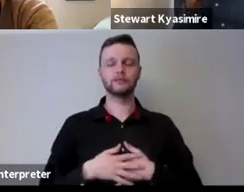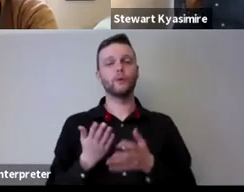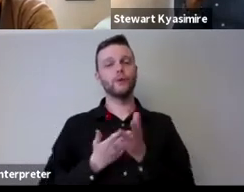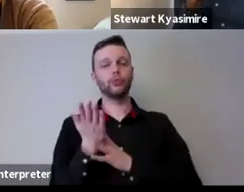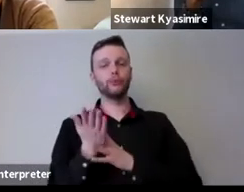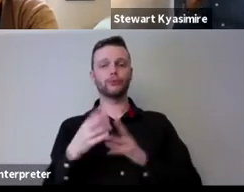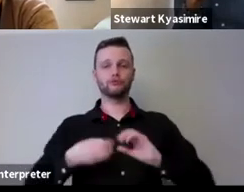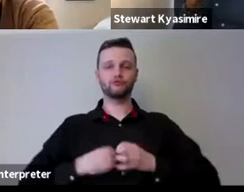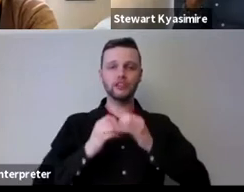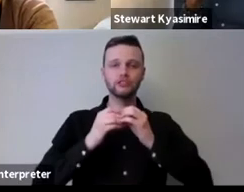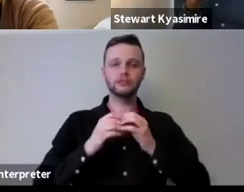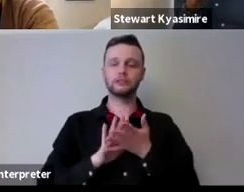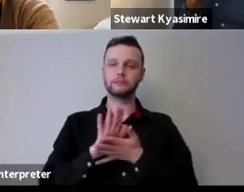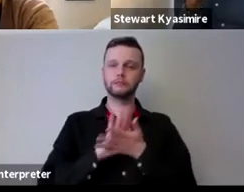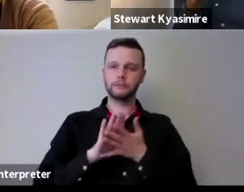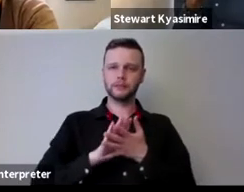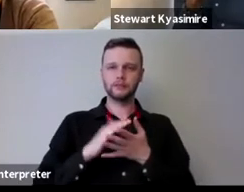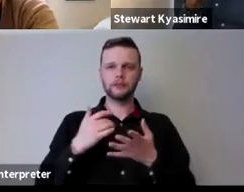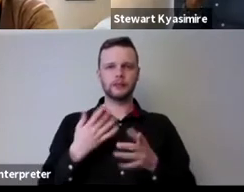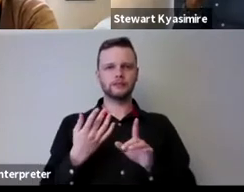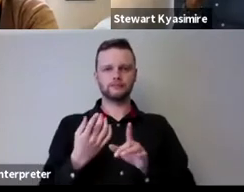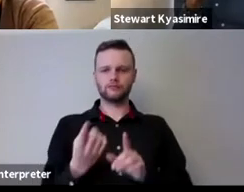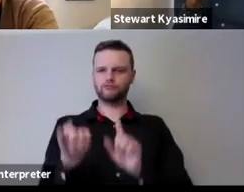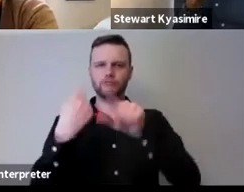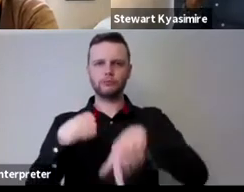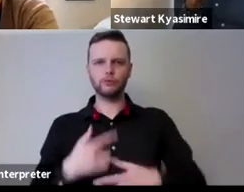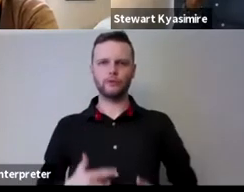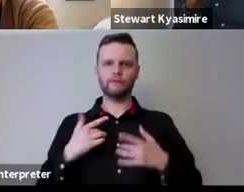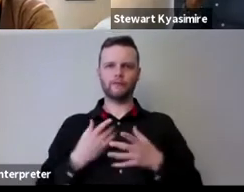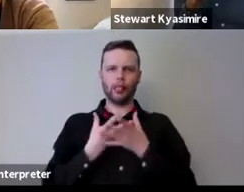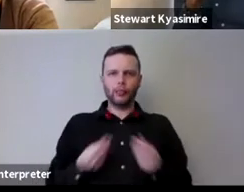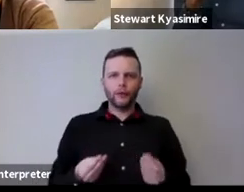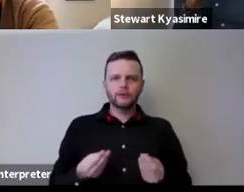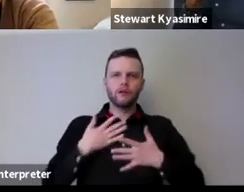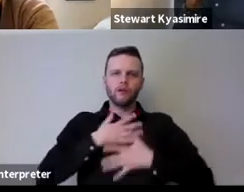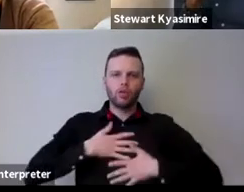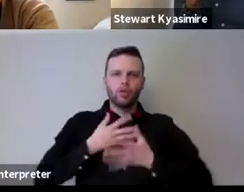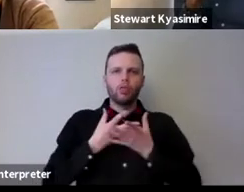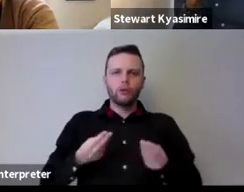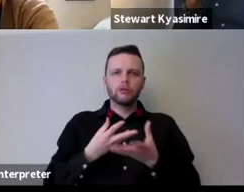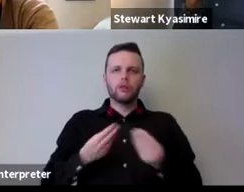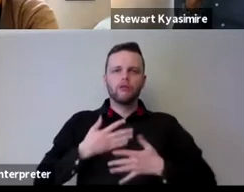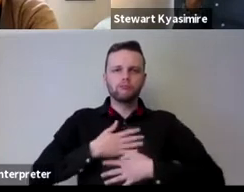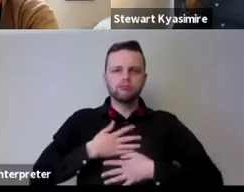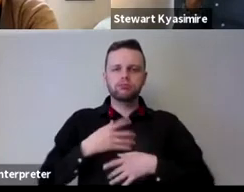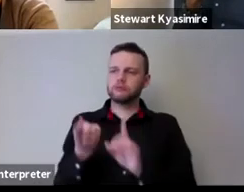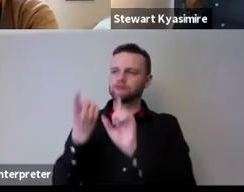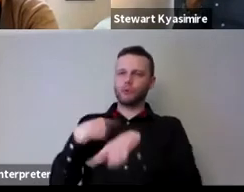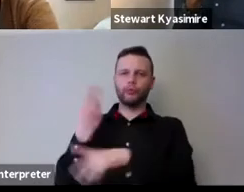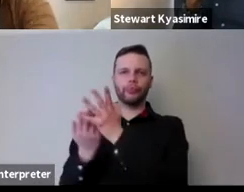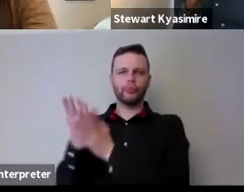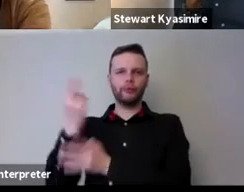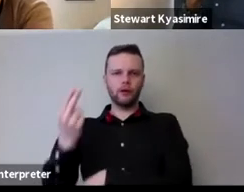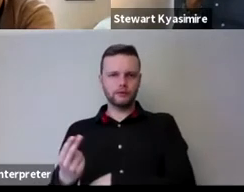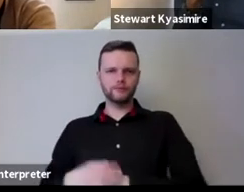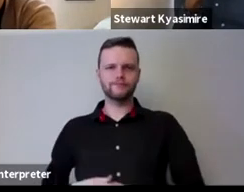is is an answer to the loss that we are experiencing at different levels of like that thank